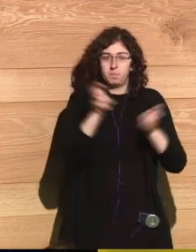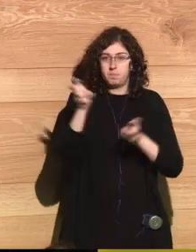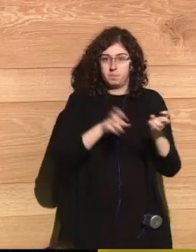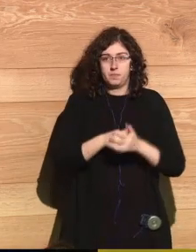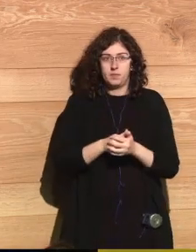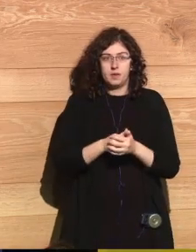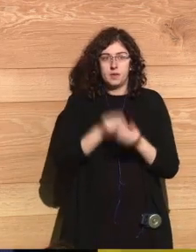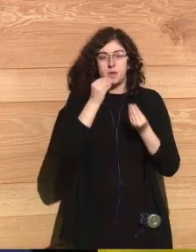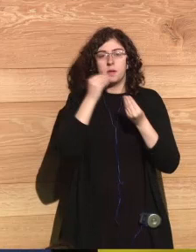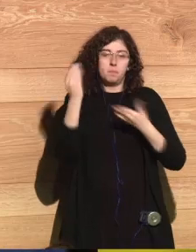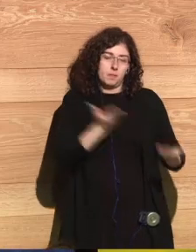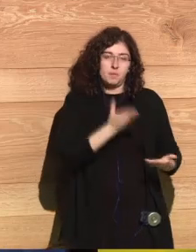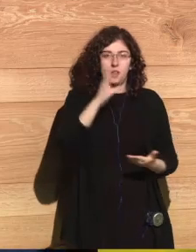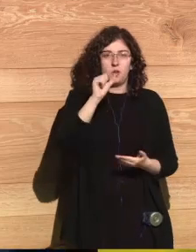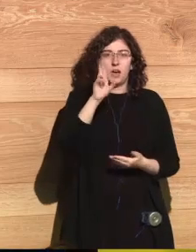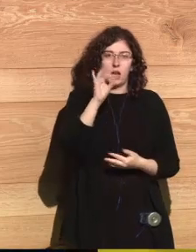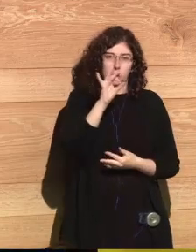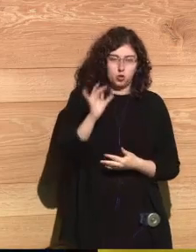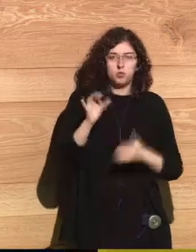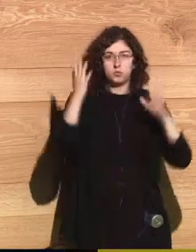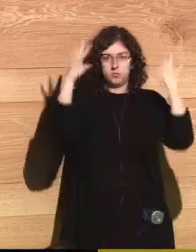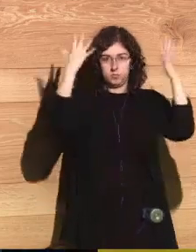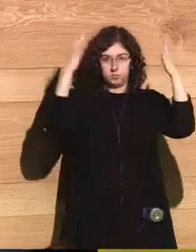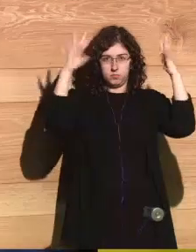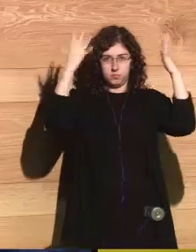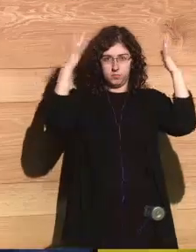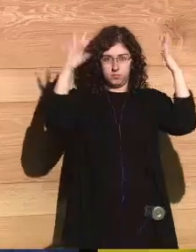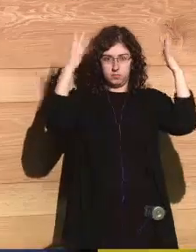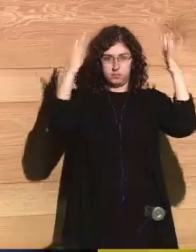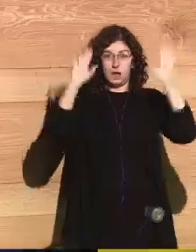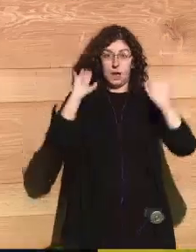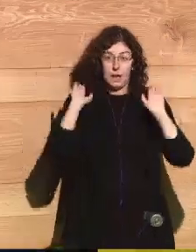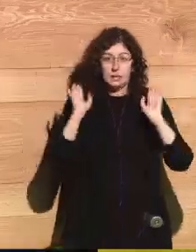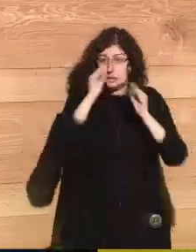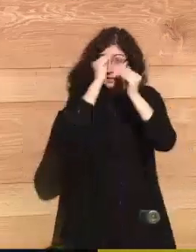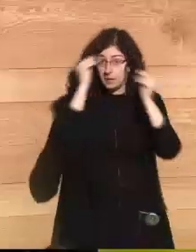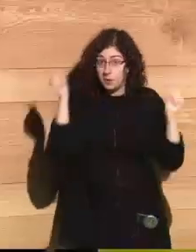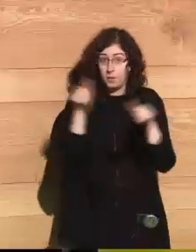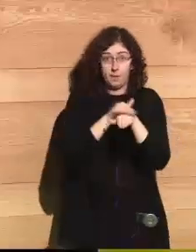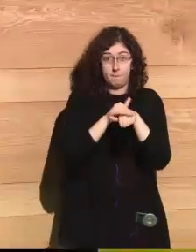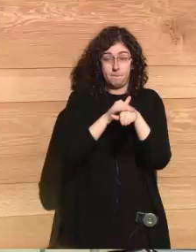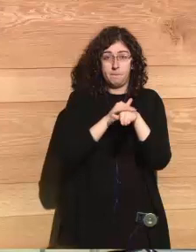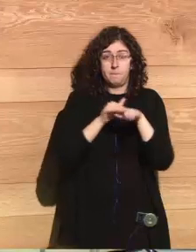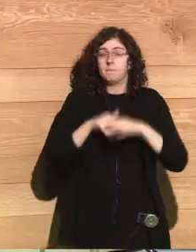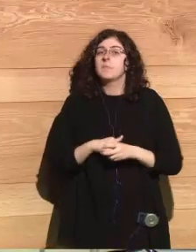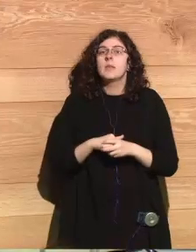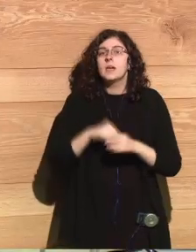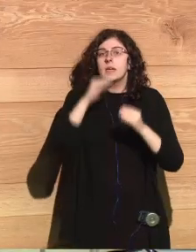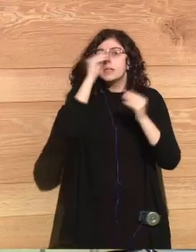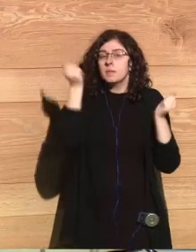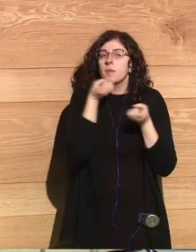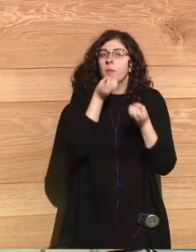and welcome Carlos oh I forgot excuse me